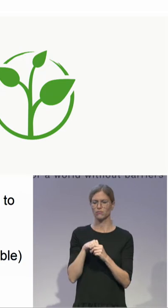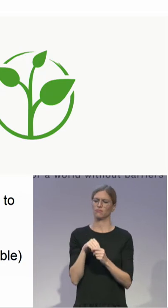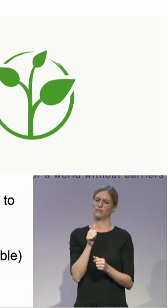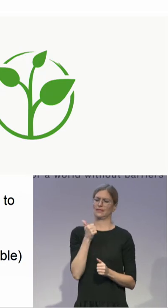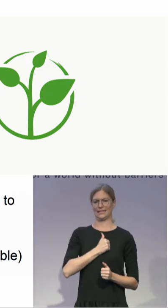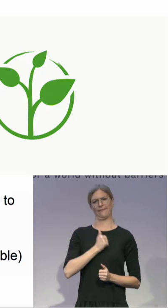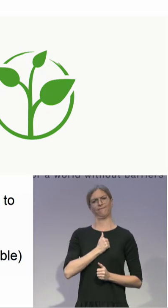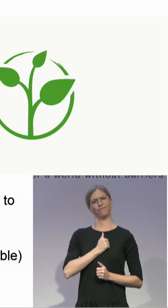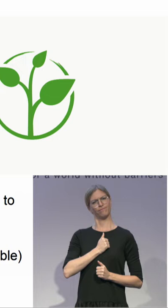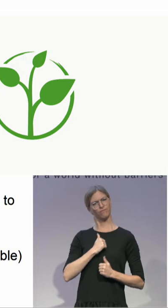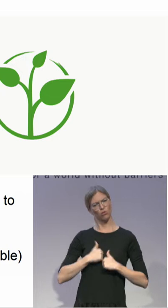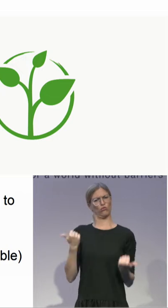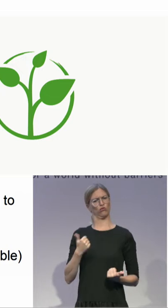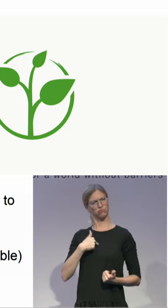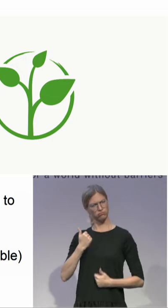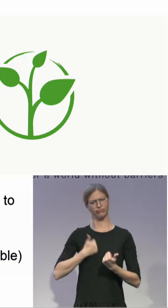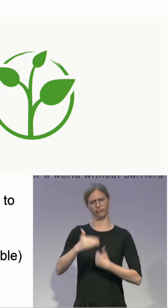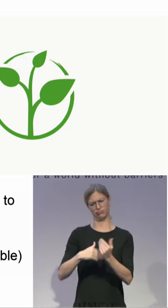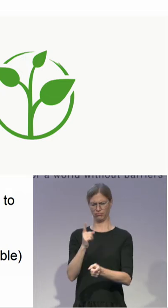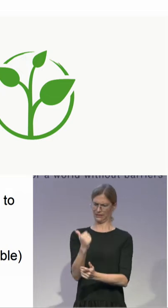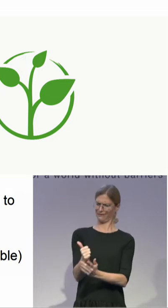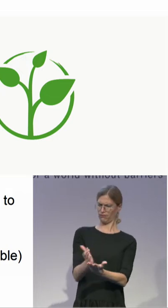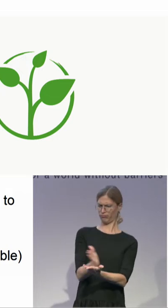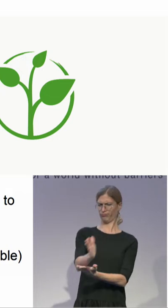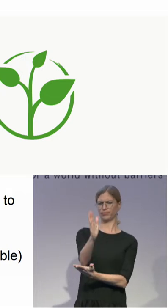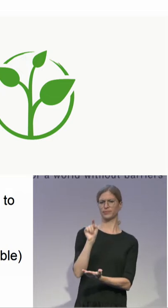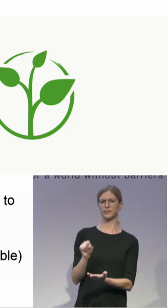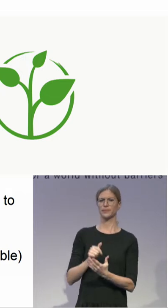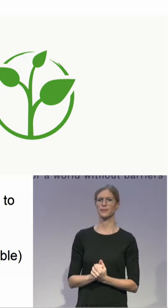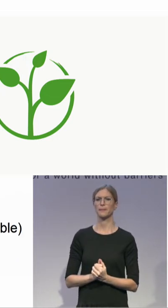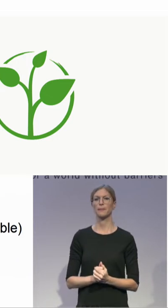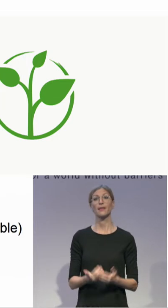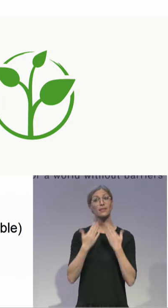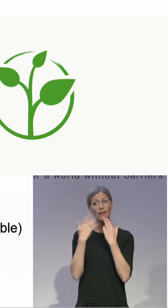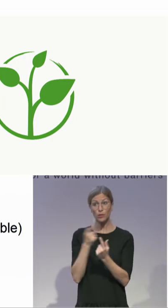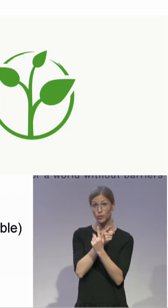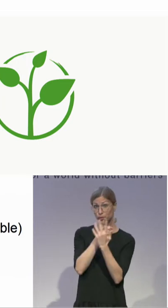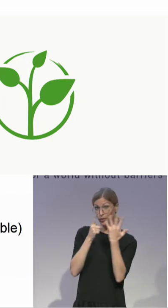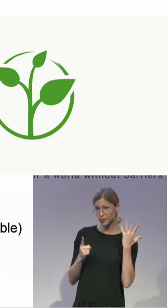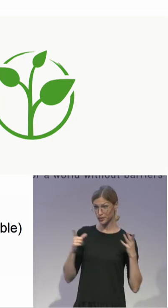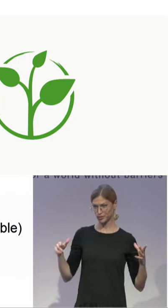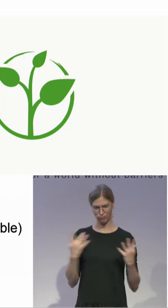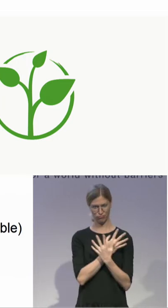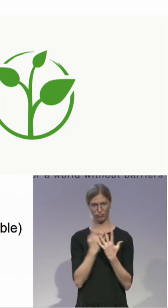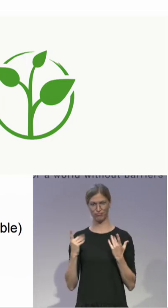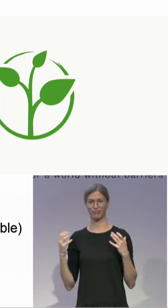Thank you very much. Mats, could you please start your presentation about the personal ombudsman?